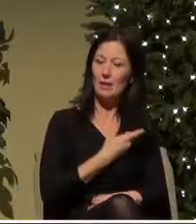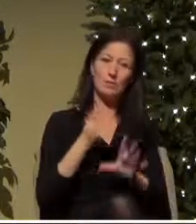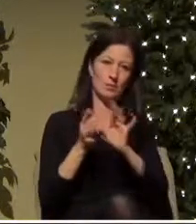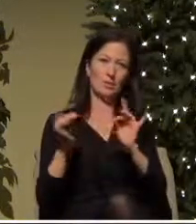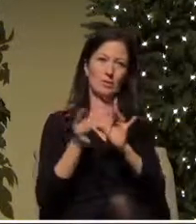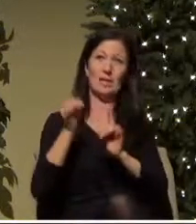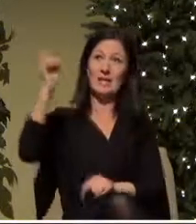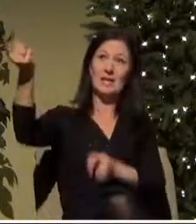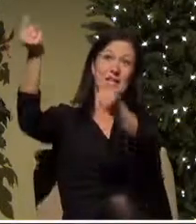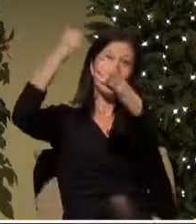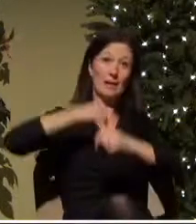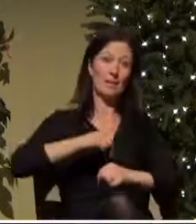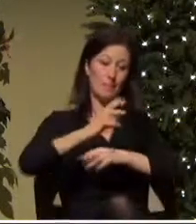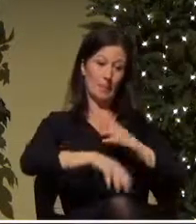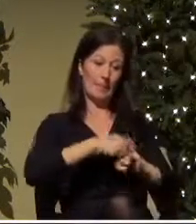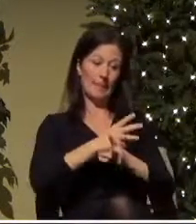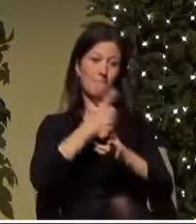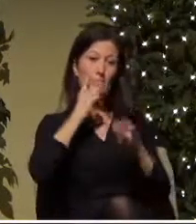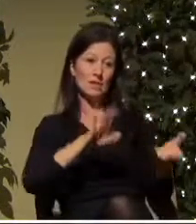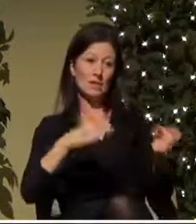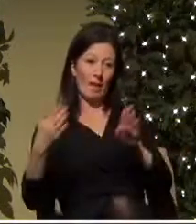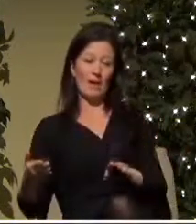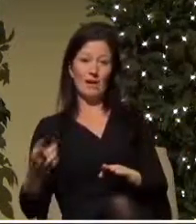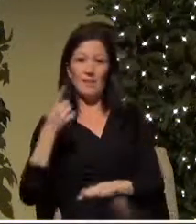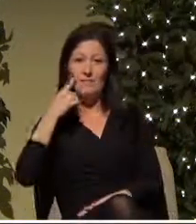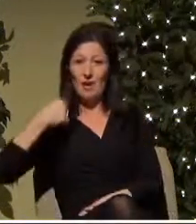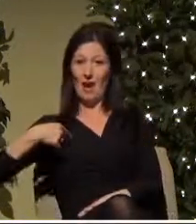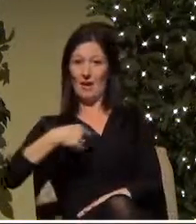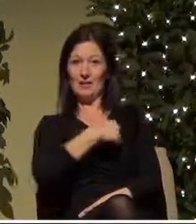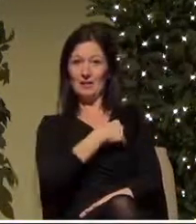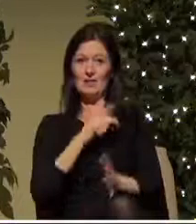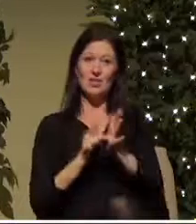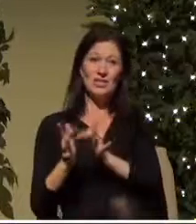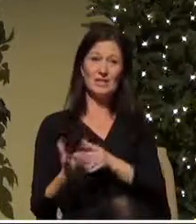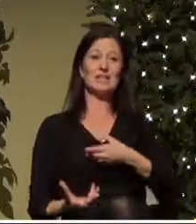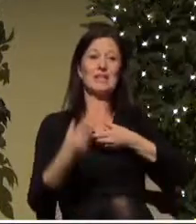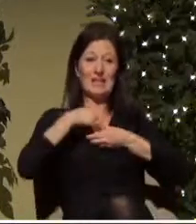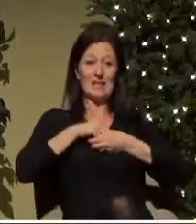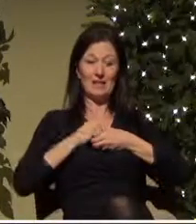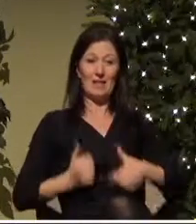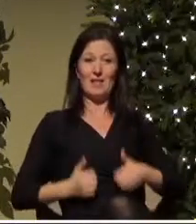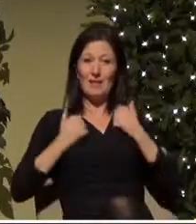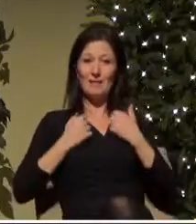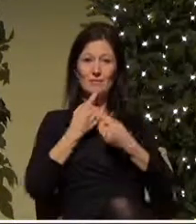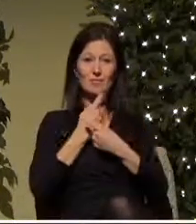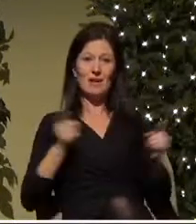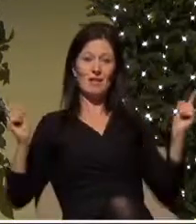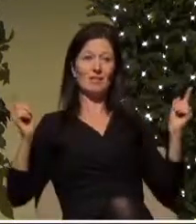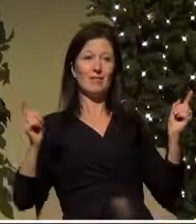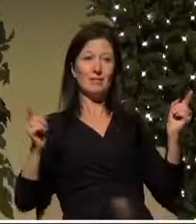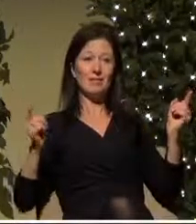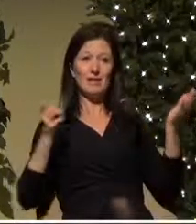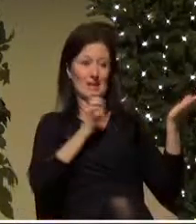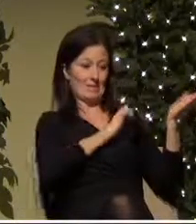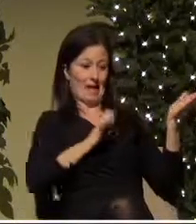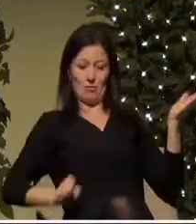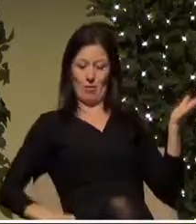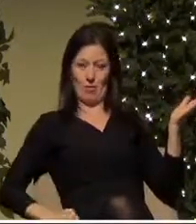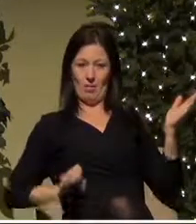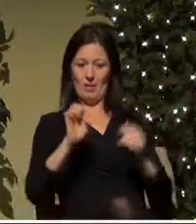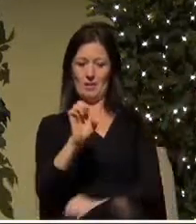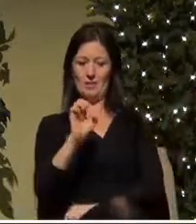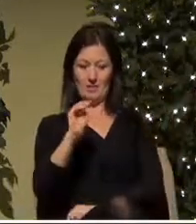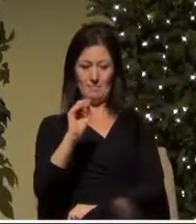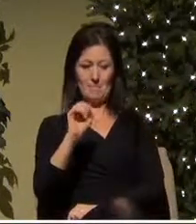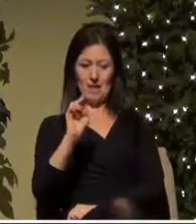to die and to rise for us of Jesus who comes into our lives to tell us that he is Emmanuel God is with us